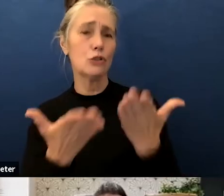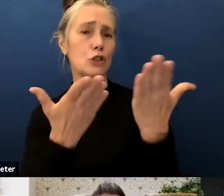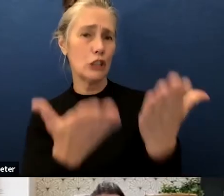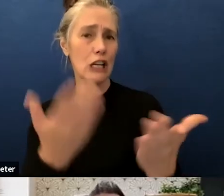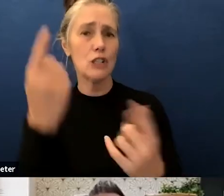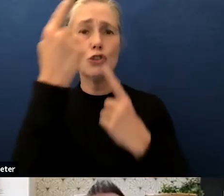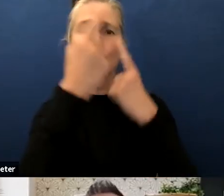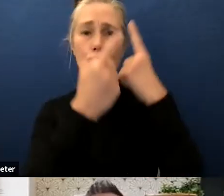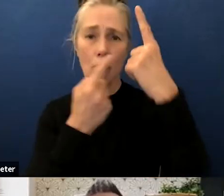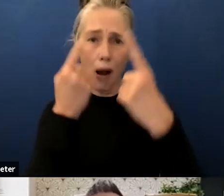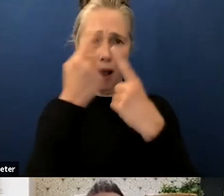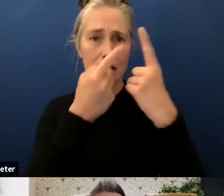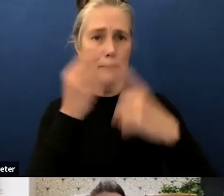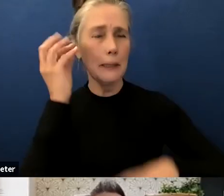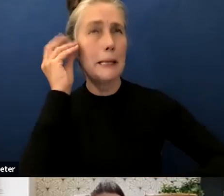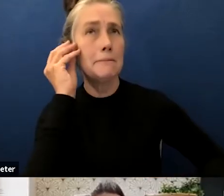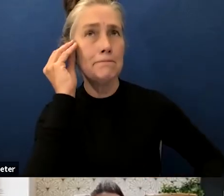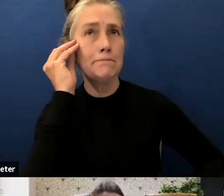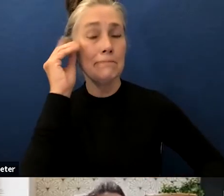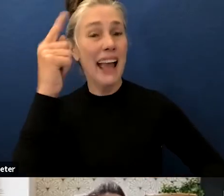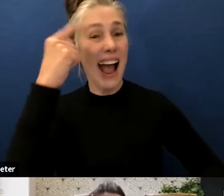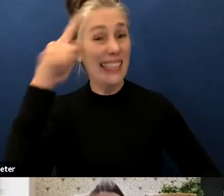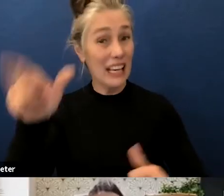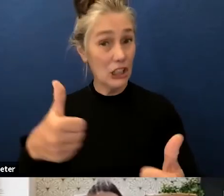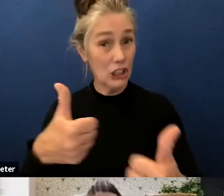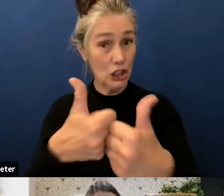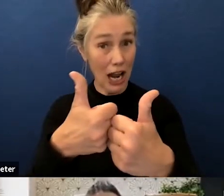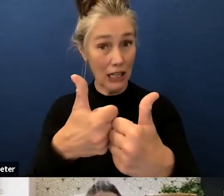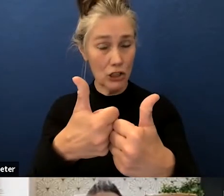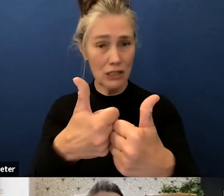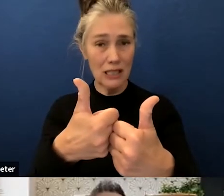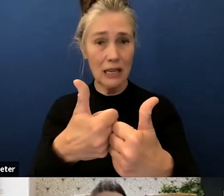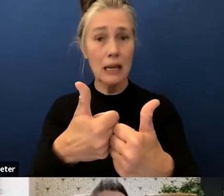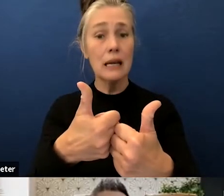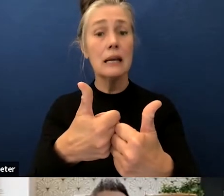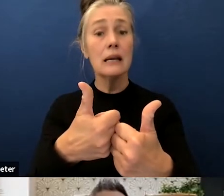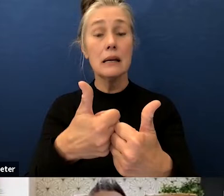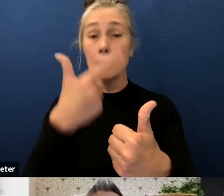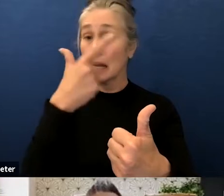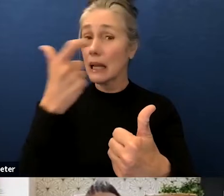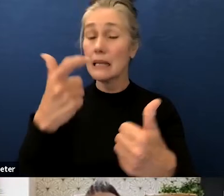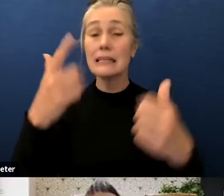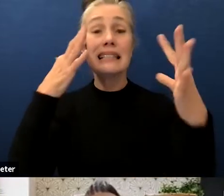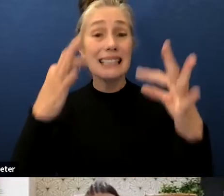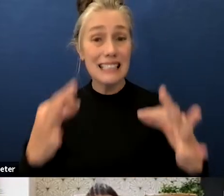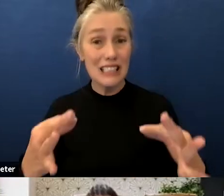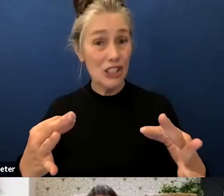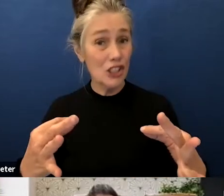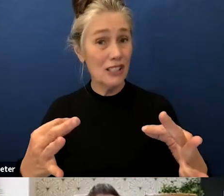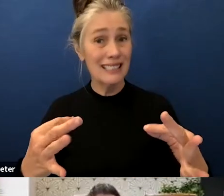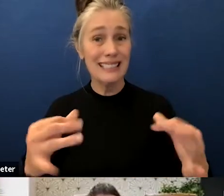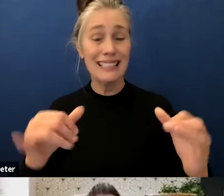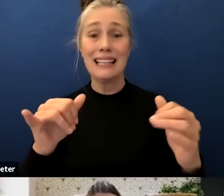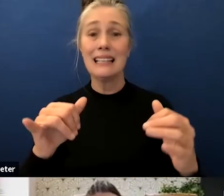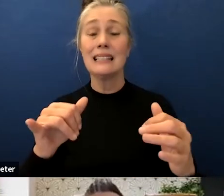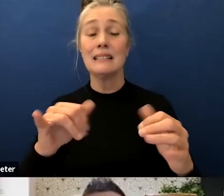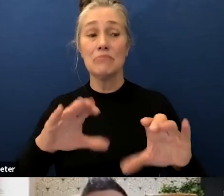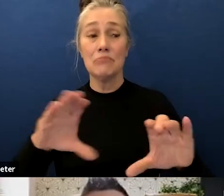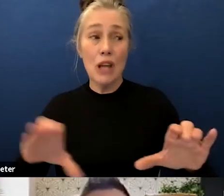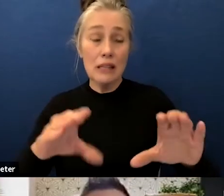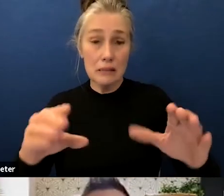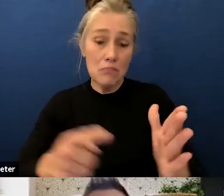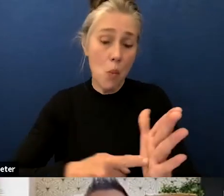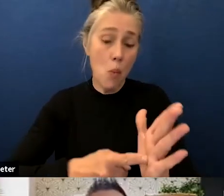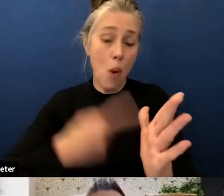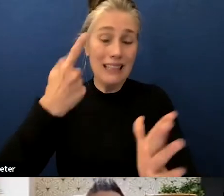challenge to you um first you know these decisions will transcend people um this can be done once every 10 years